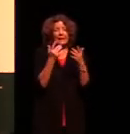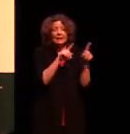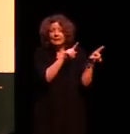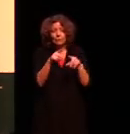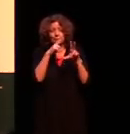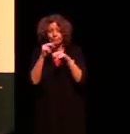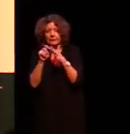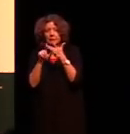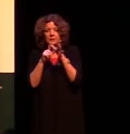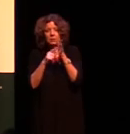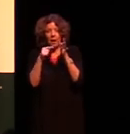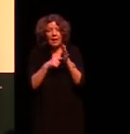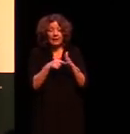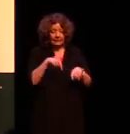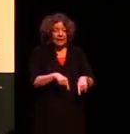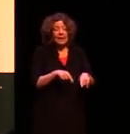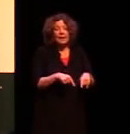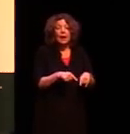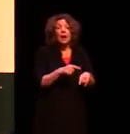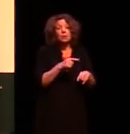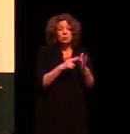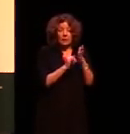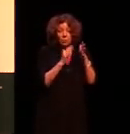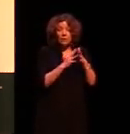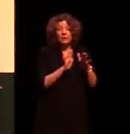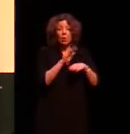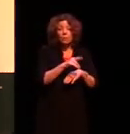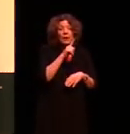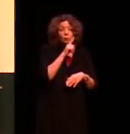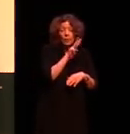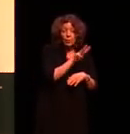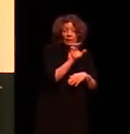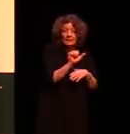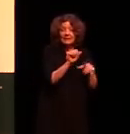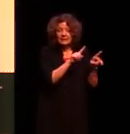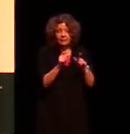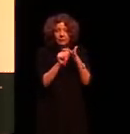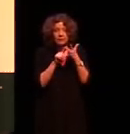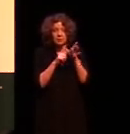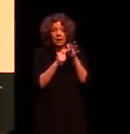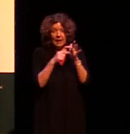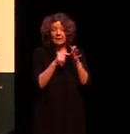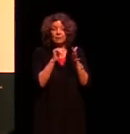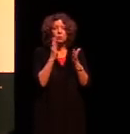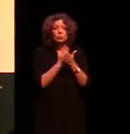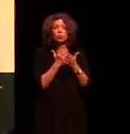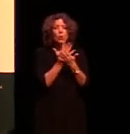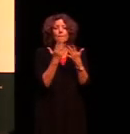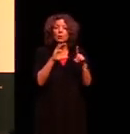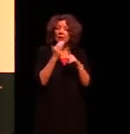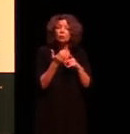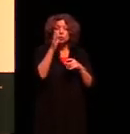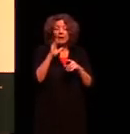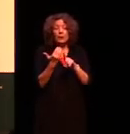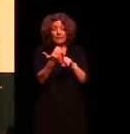In New South Wales, we have well over 136. So this must have been a multicultural country before settlers came